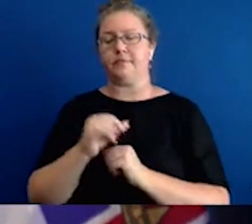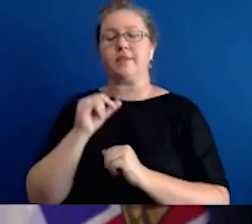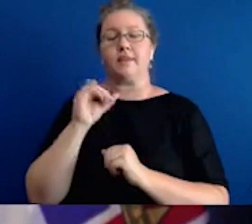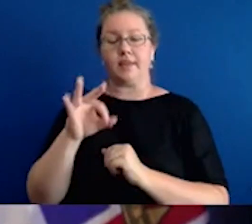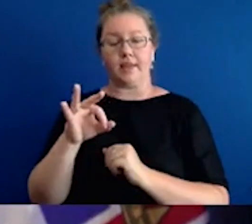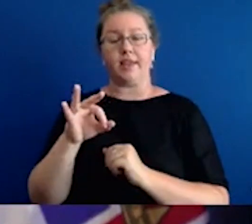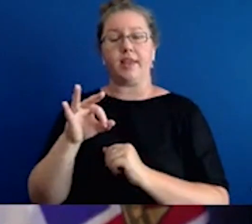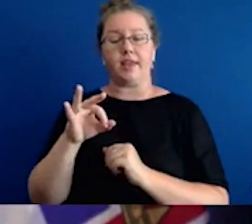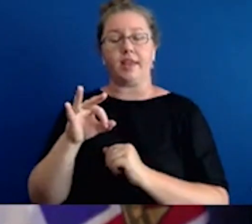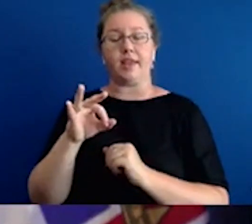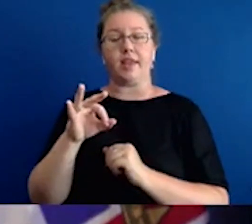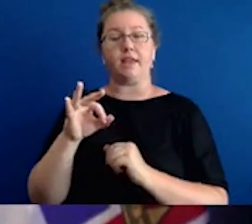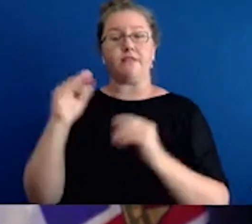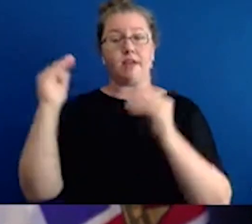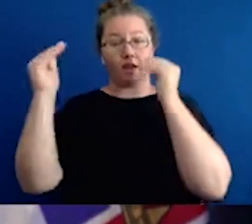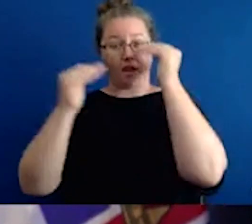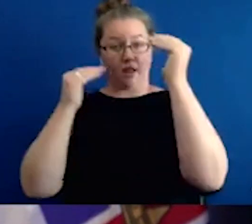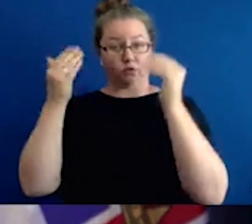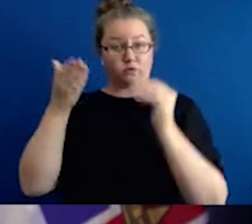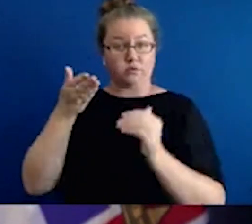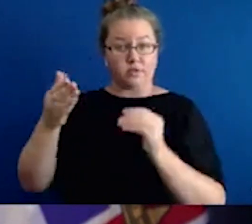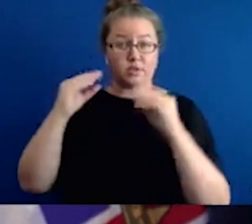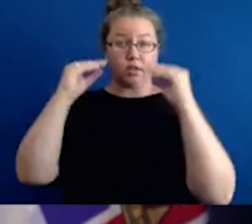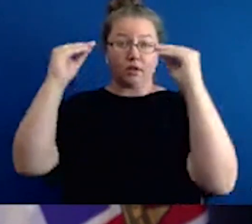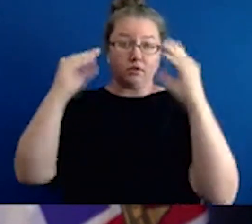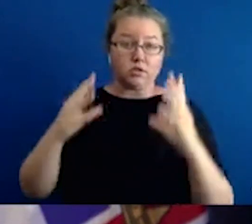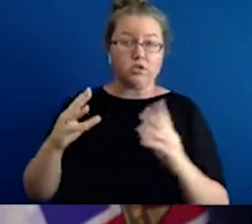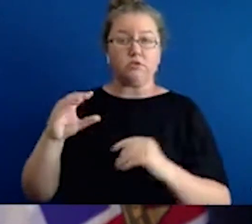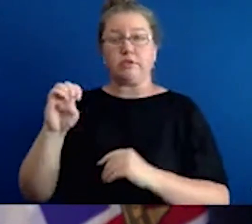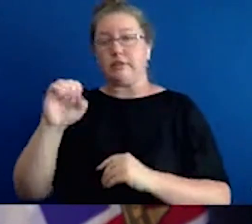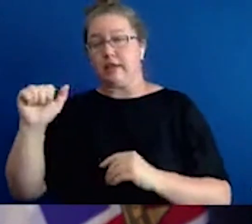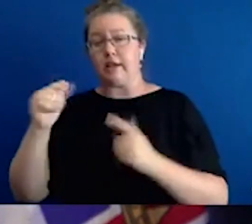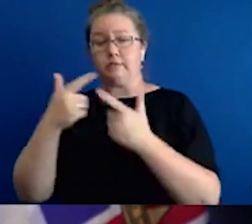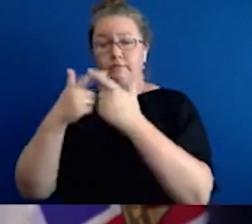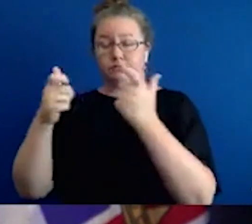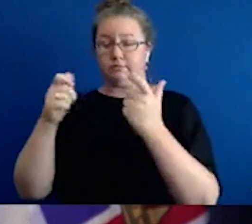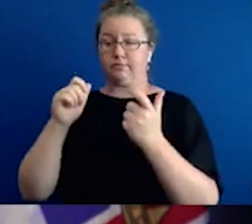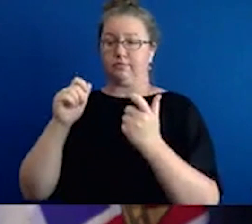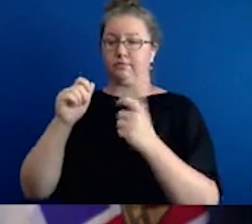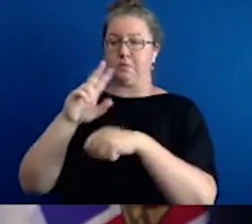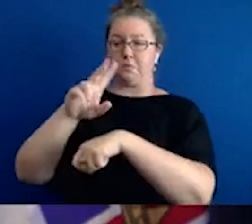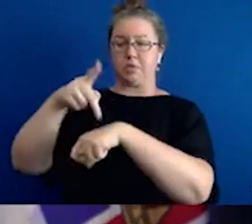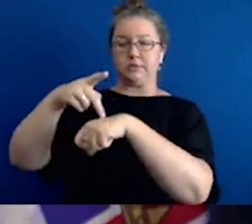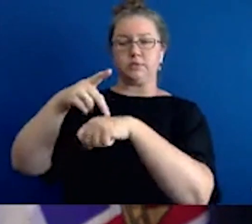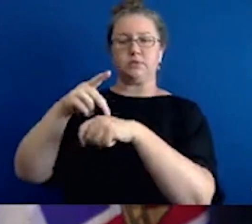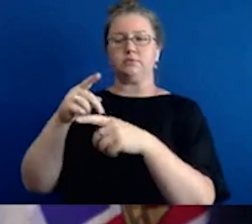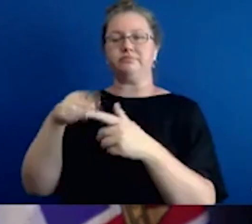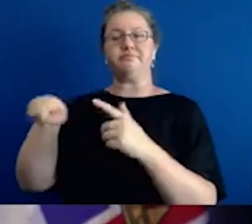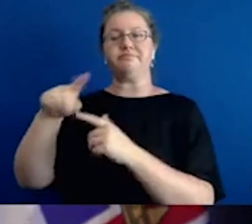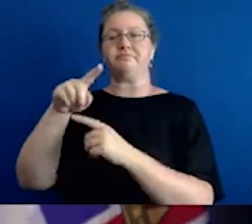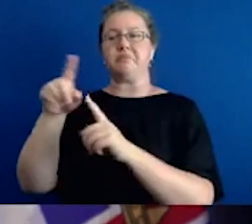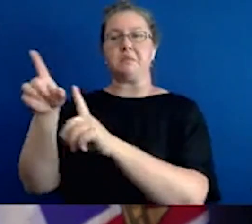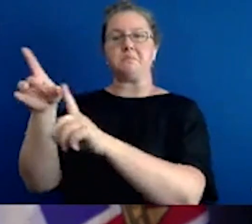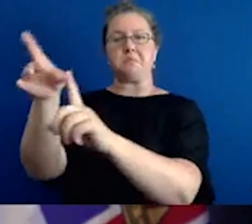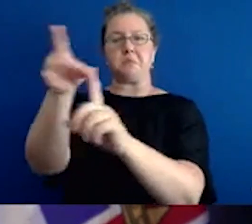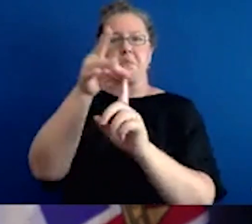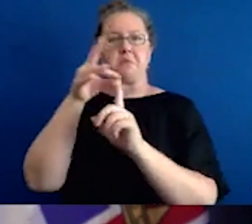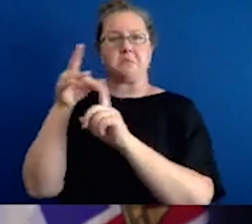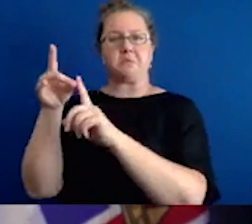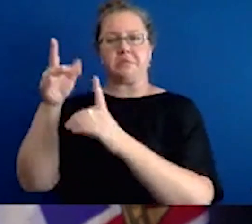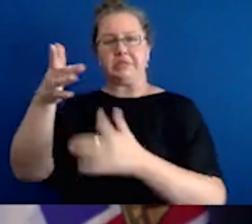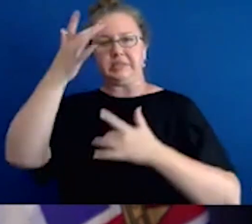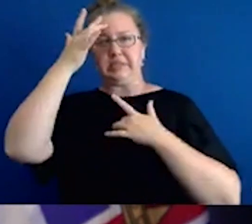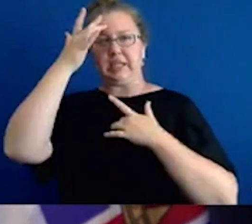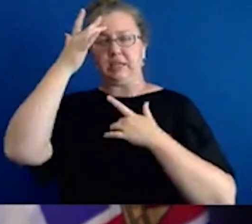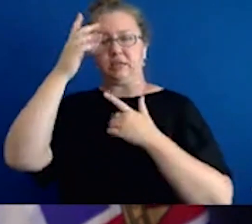if there was multiple exposures or transmission between adults in a school setting, and that there wasn't sufficient staff